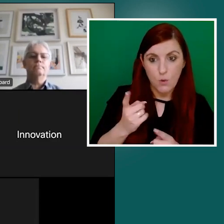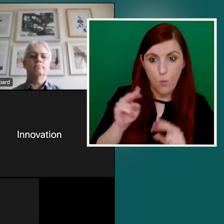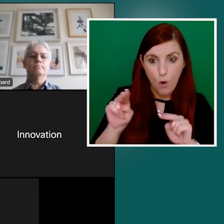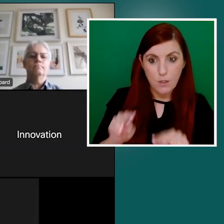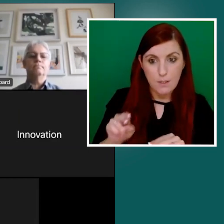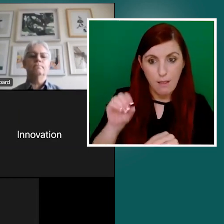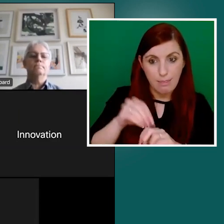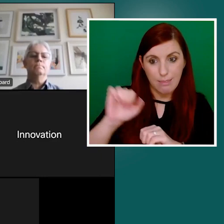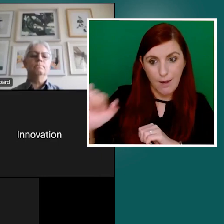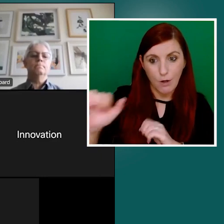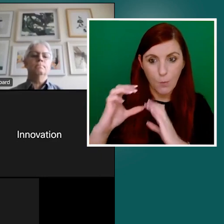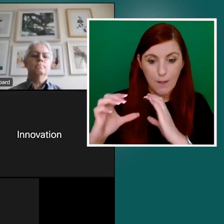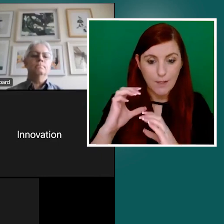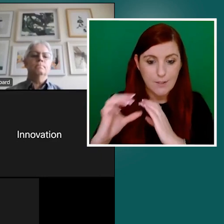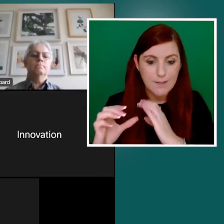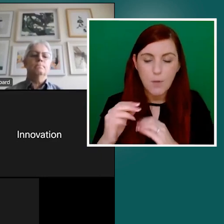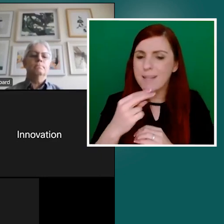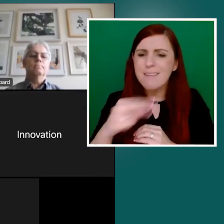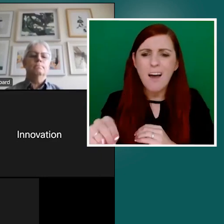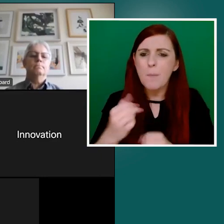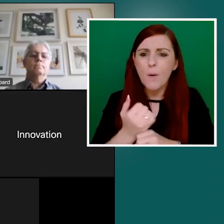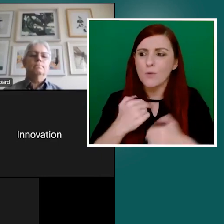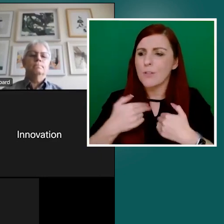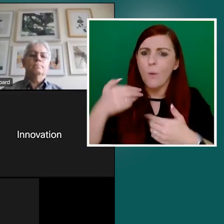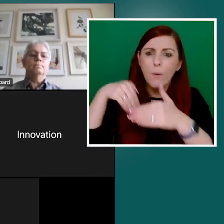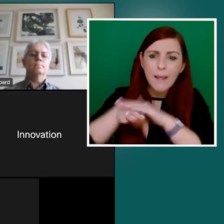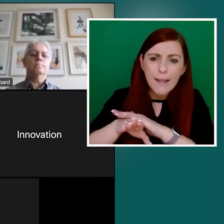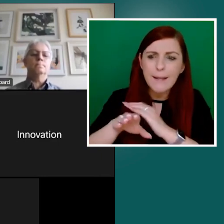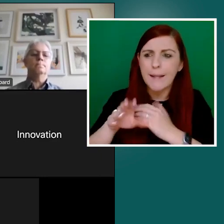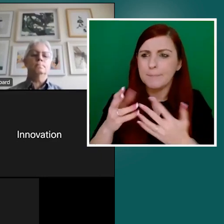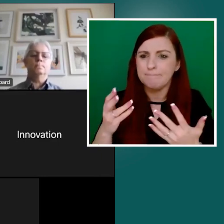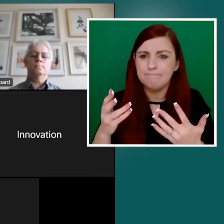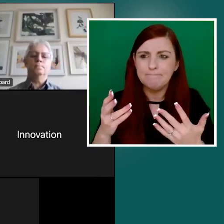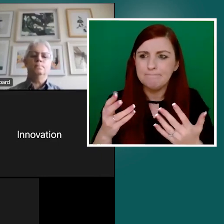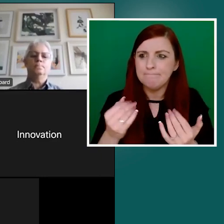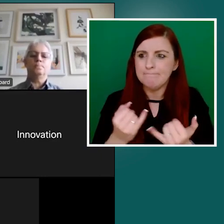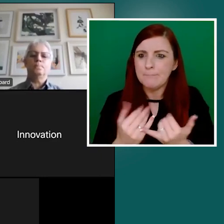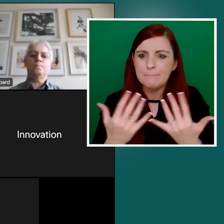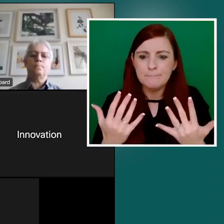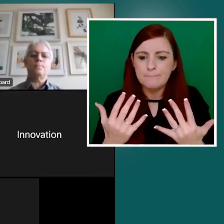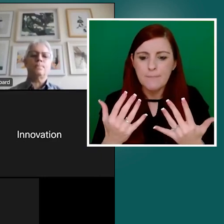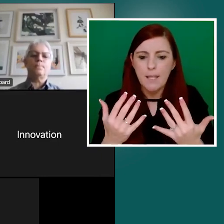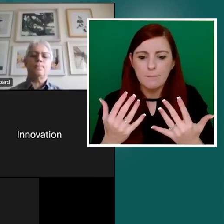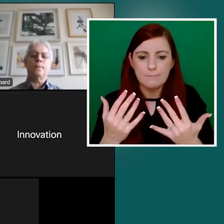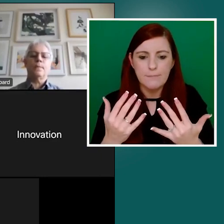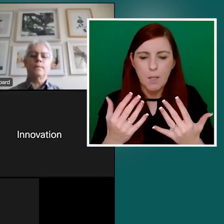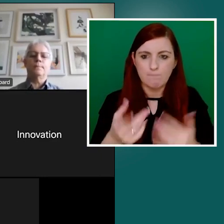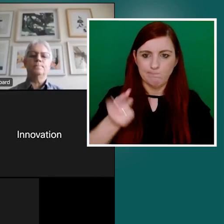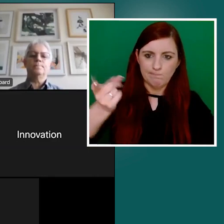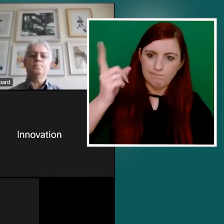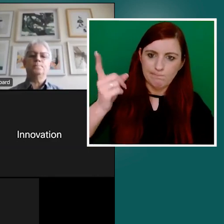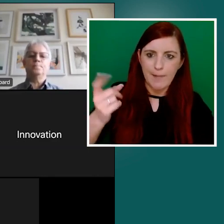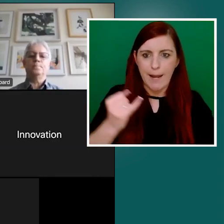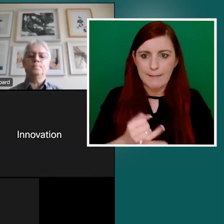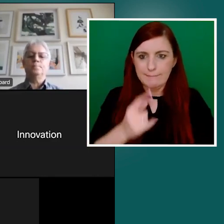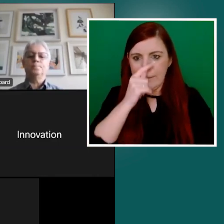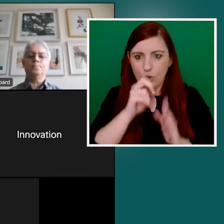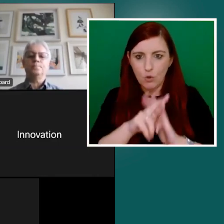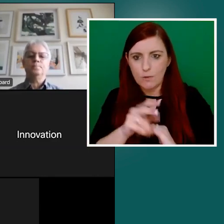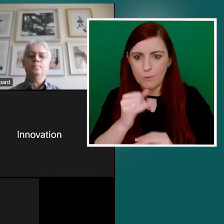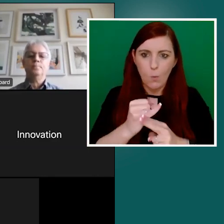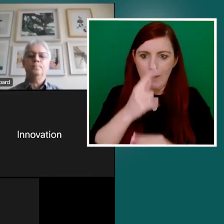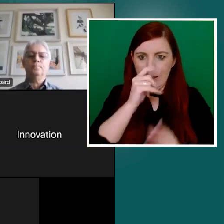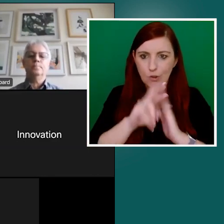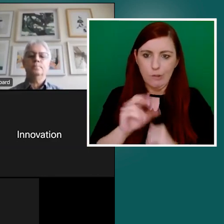and, you know, I suppose, kind of maybe the school teacher role, but really to kind of look at what organizations are doing well